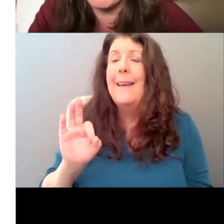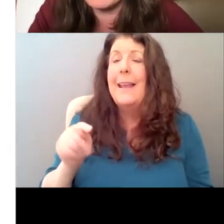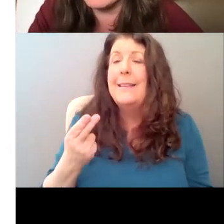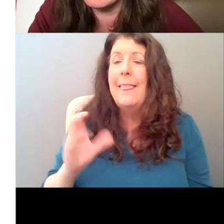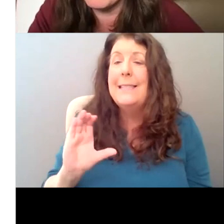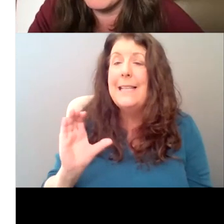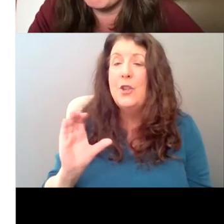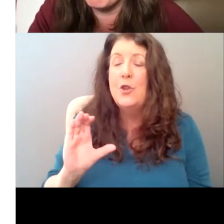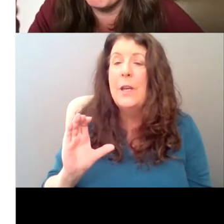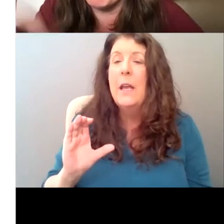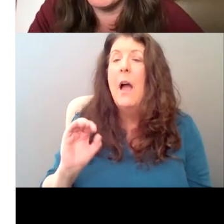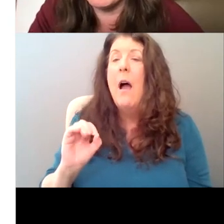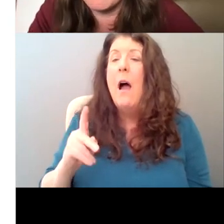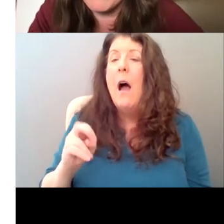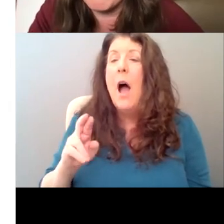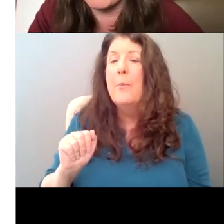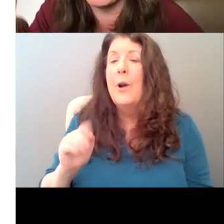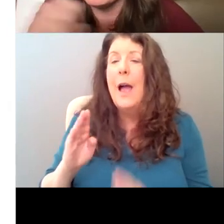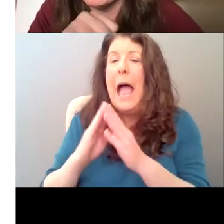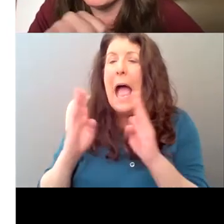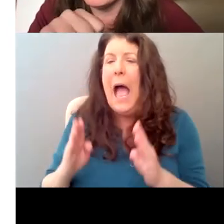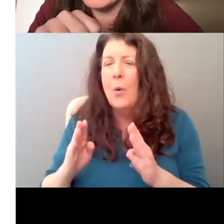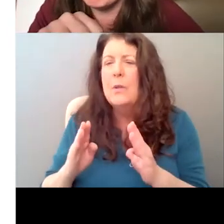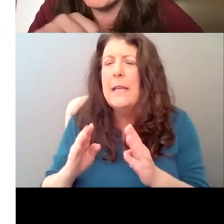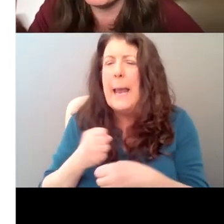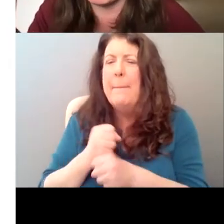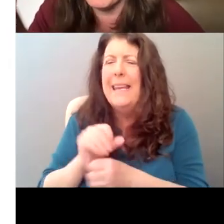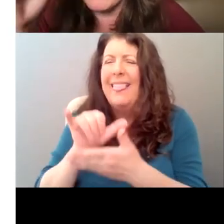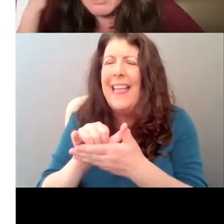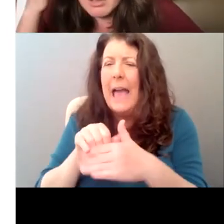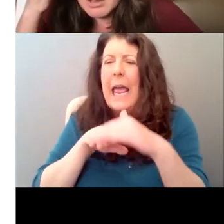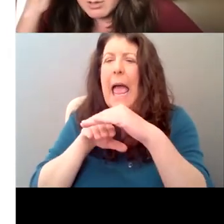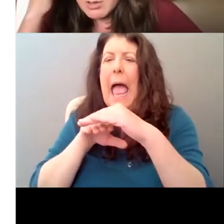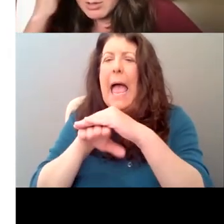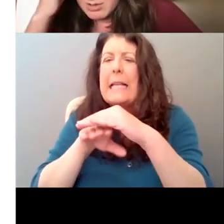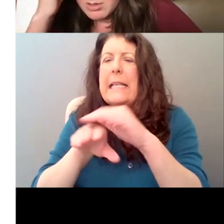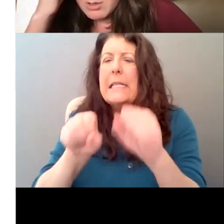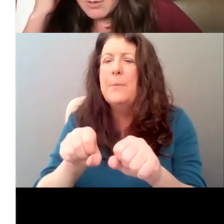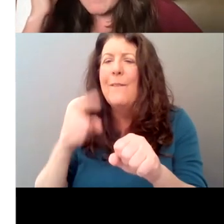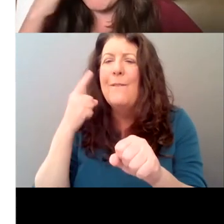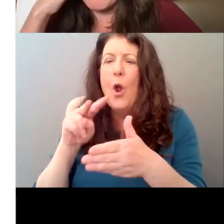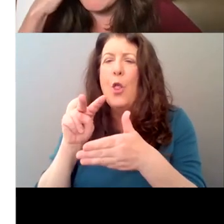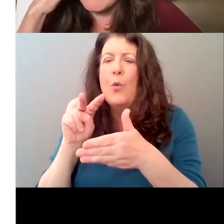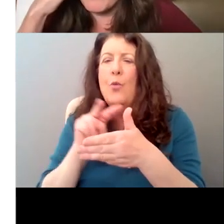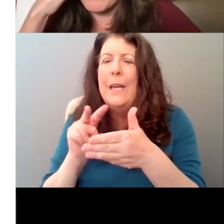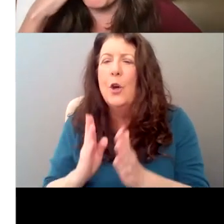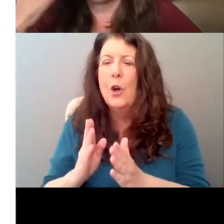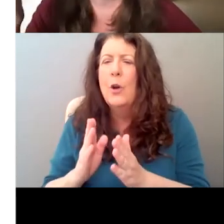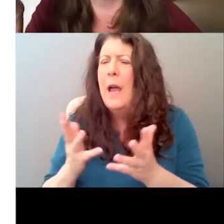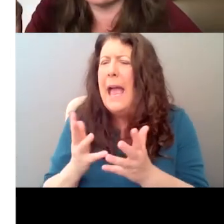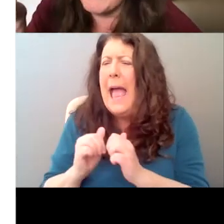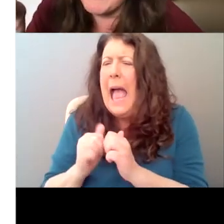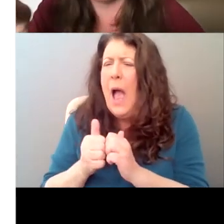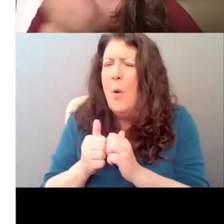to a reader. Um, what was sort of your approach to, um, description or